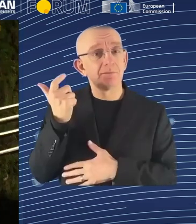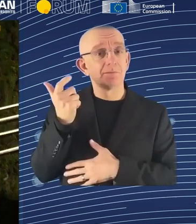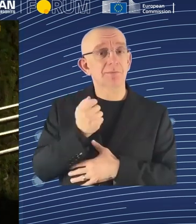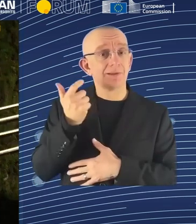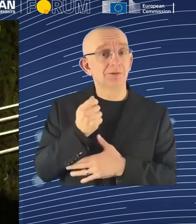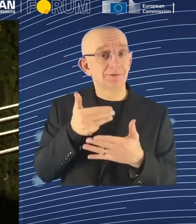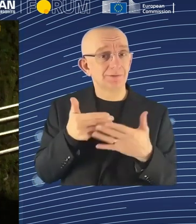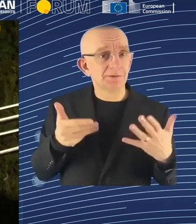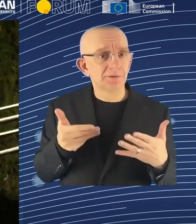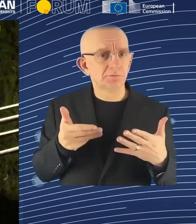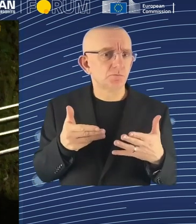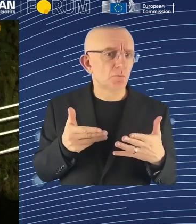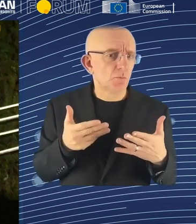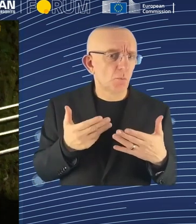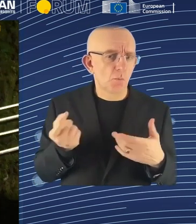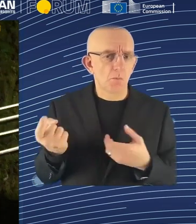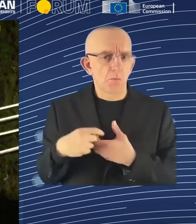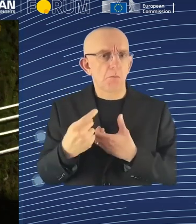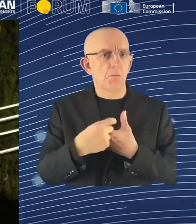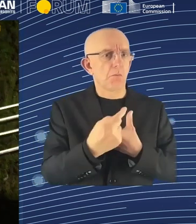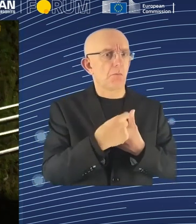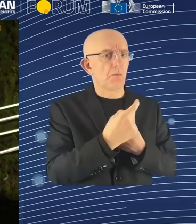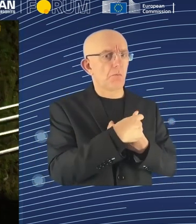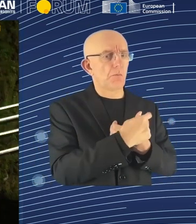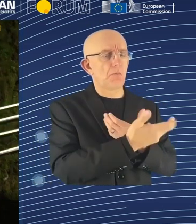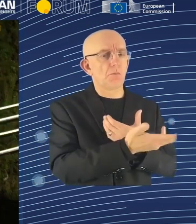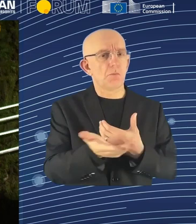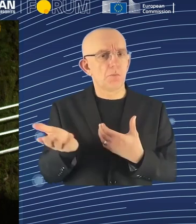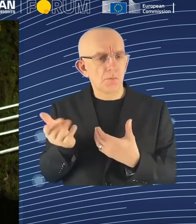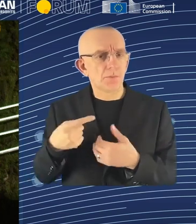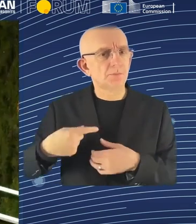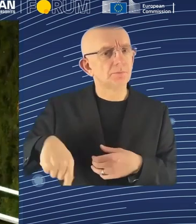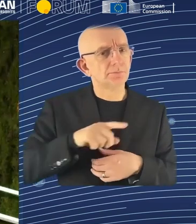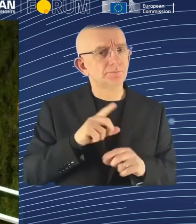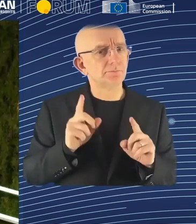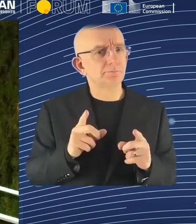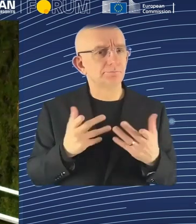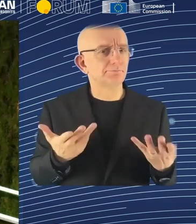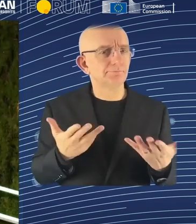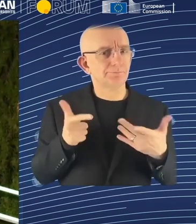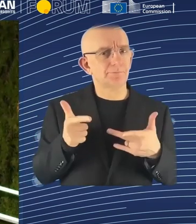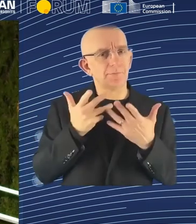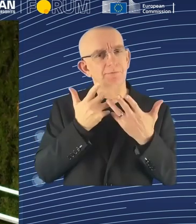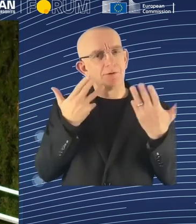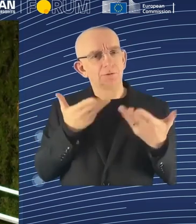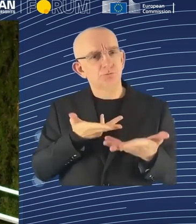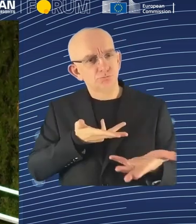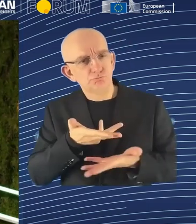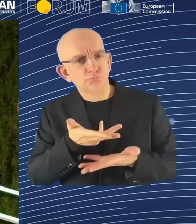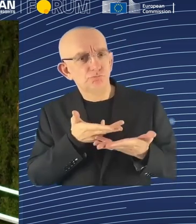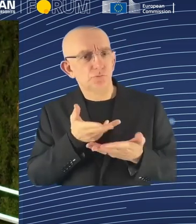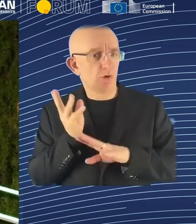something. Human-Friendly Automation is the future. So it's also about the importance and the necessity of proper